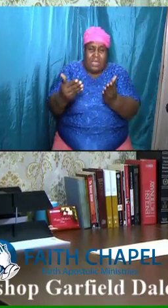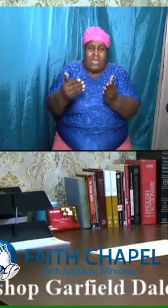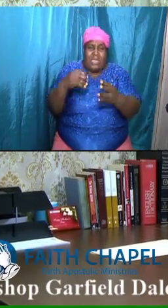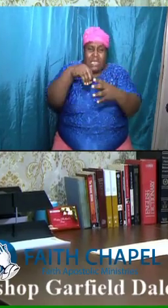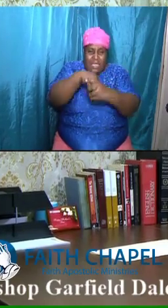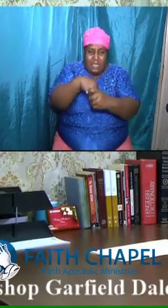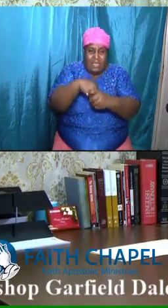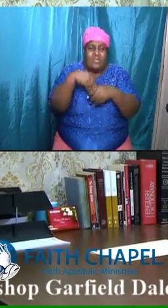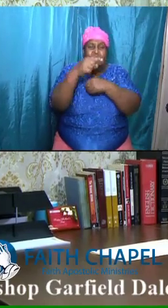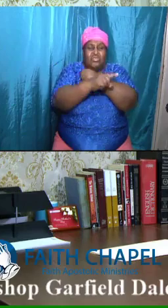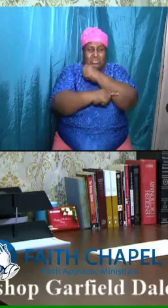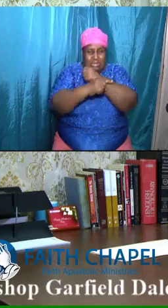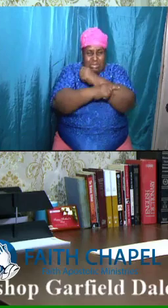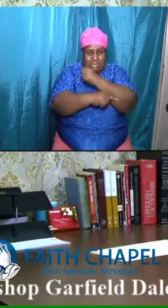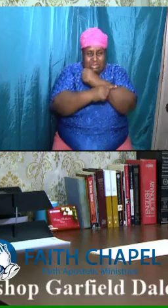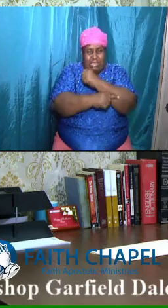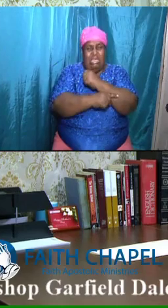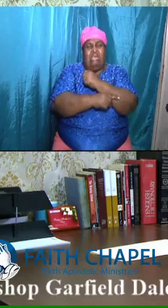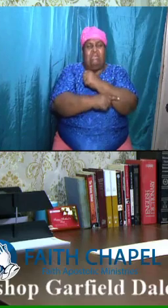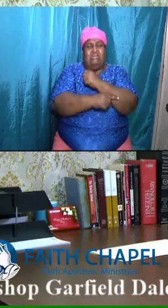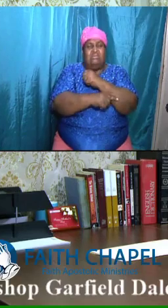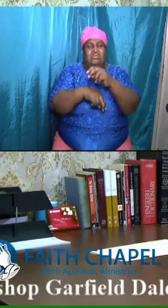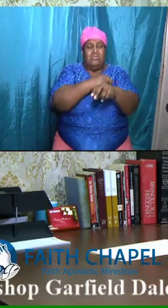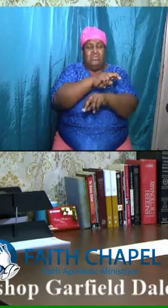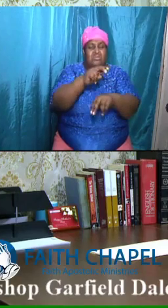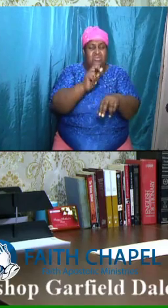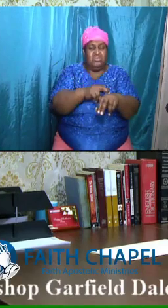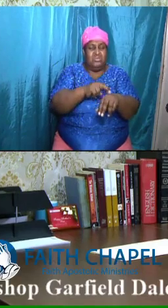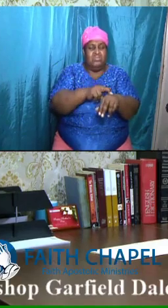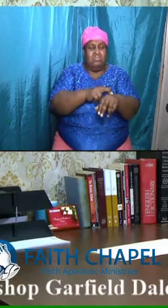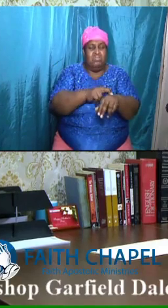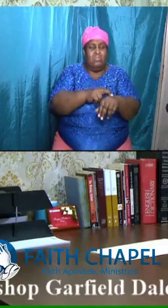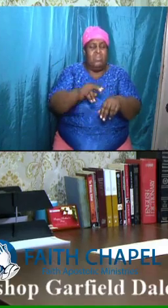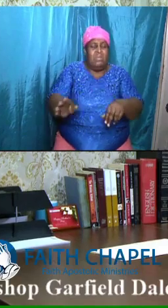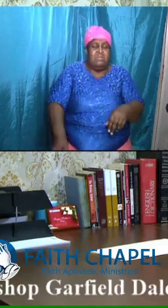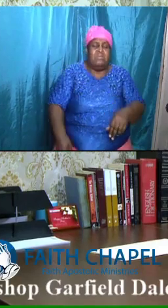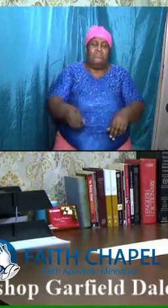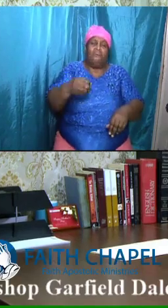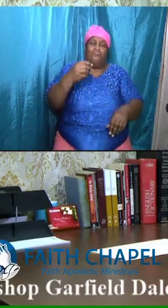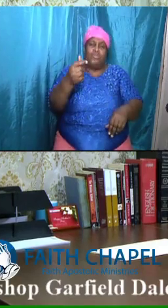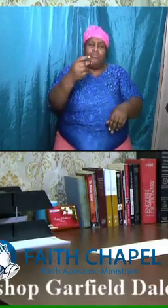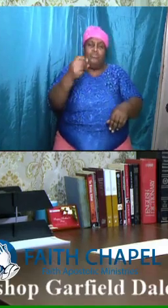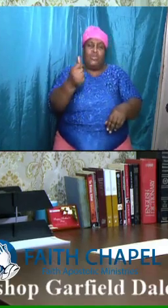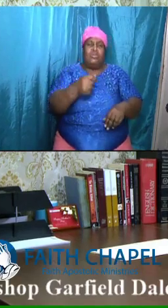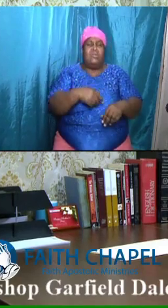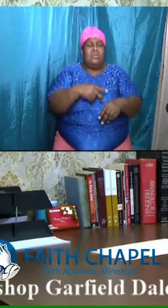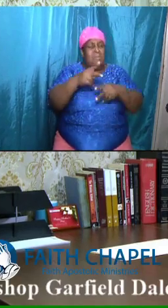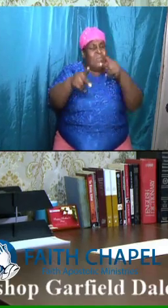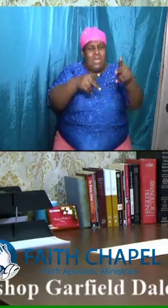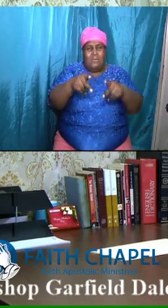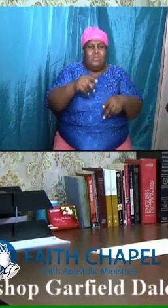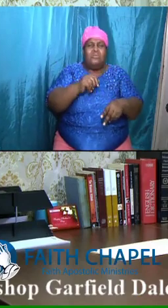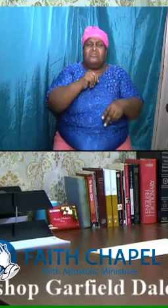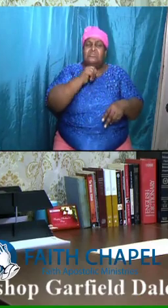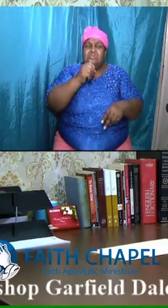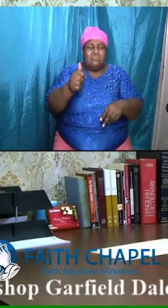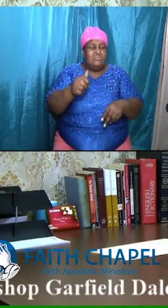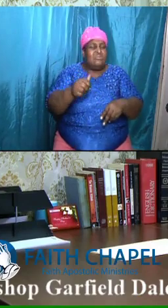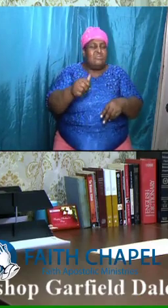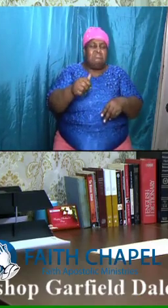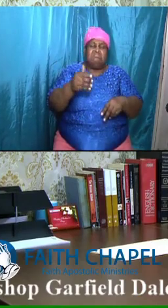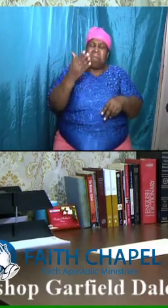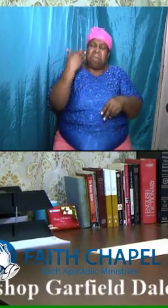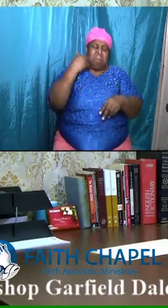the dogs, the people that were not a nation, and he was going to do something peculiar, there's something special, and something